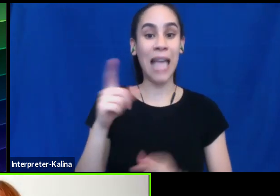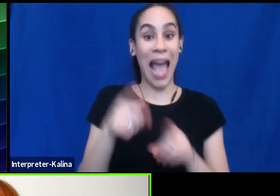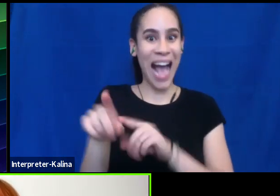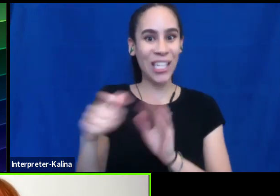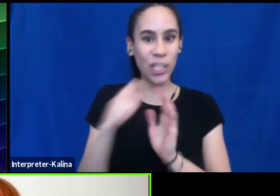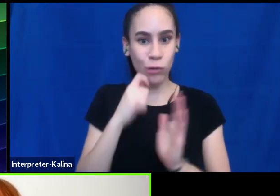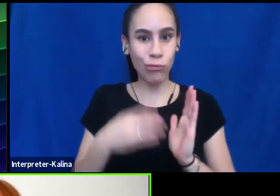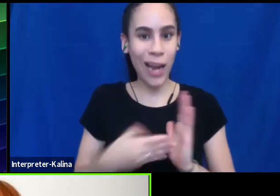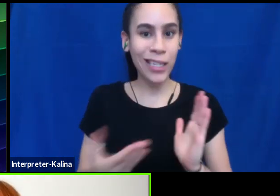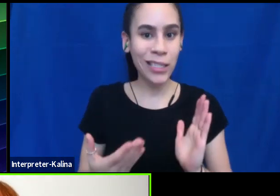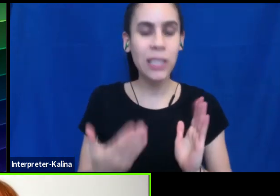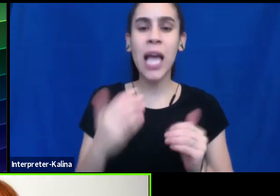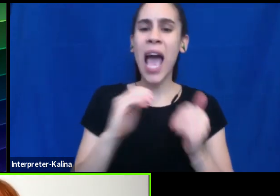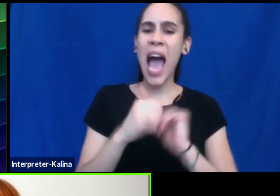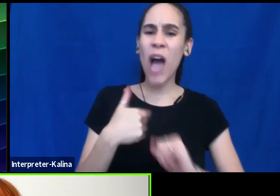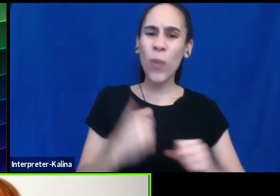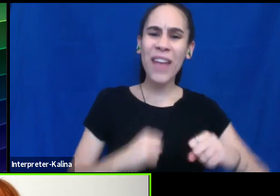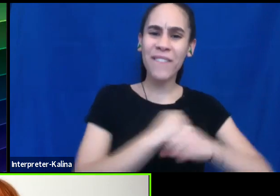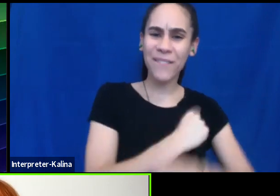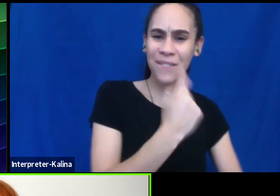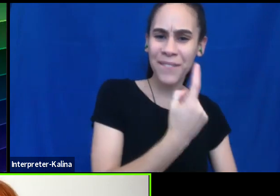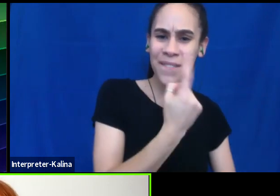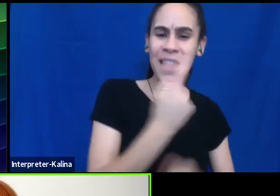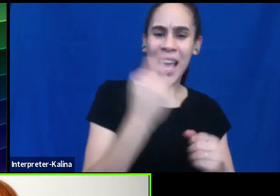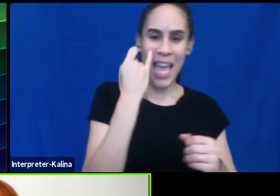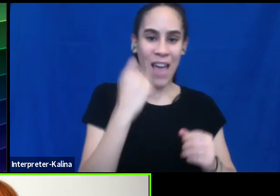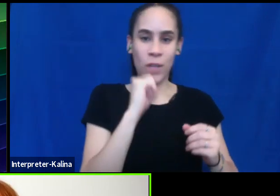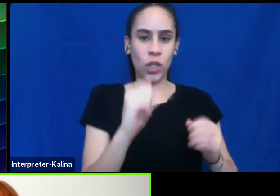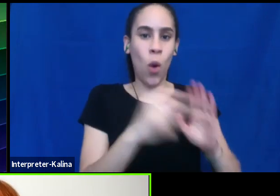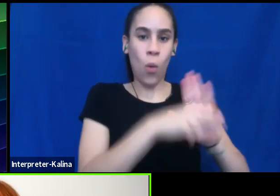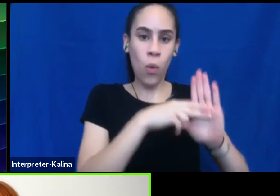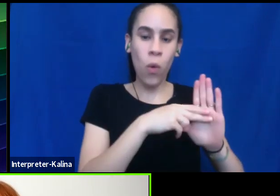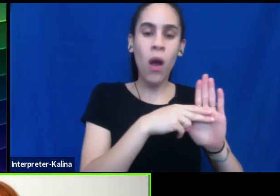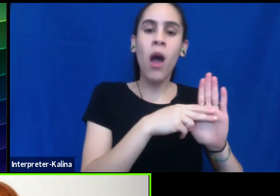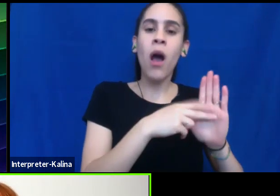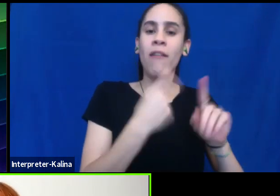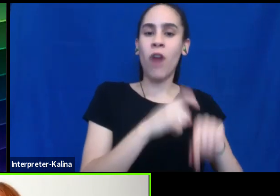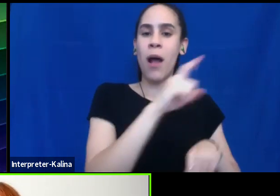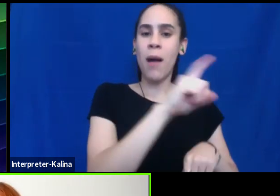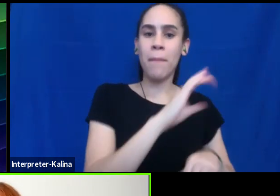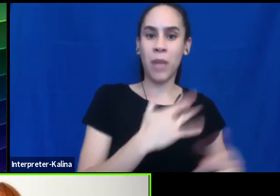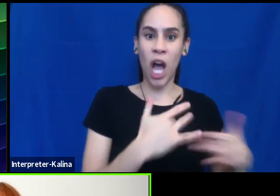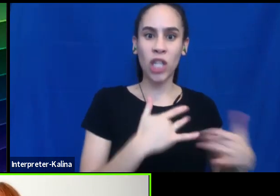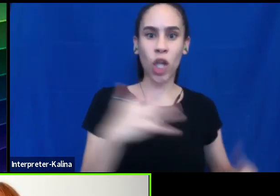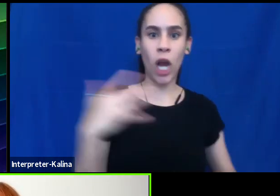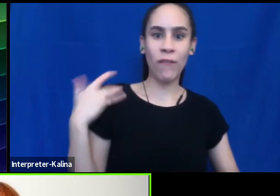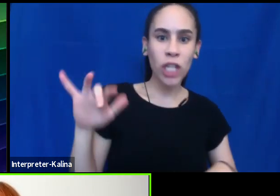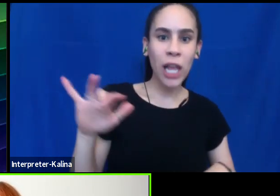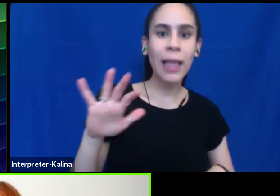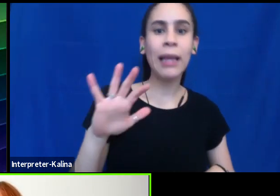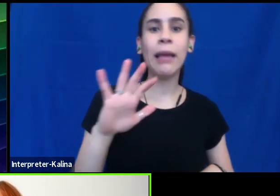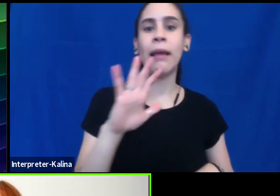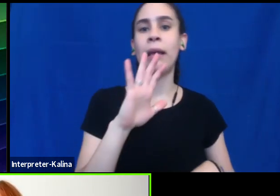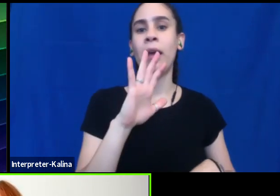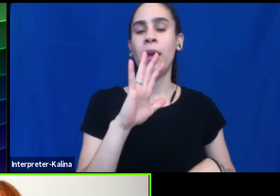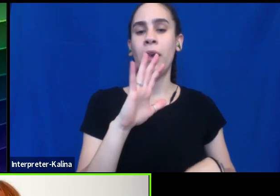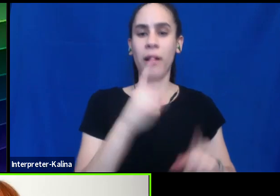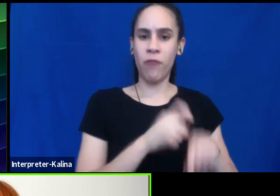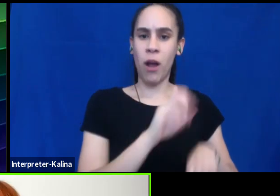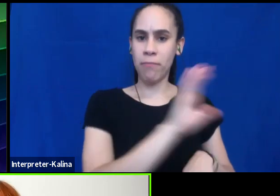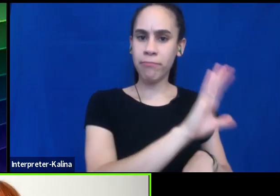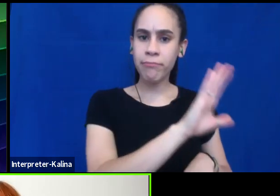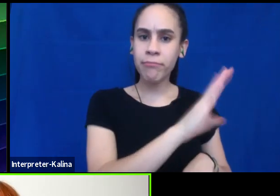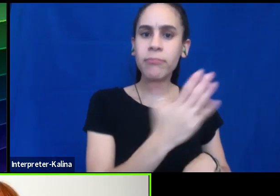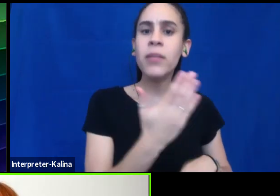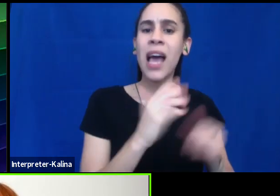combat something if we don't name it out of concern or fragility of the perpetrators? How is it productive not to name it and call it abuse and